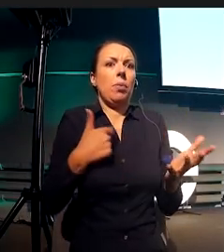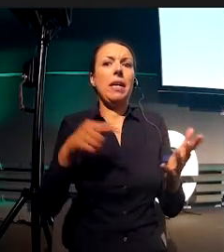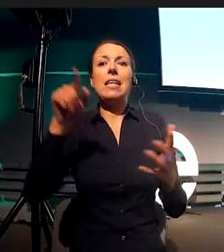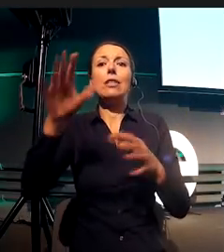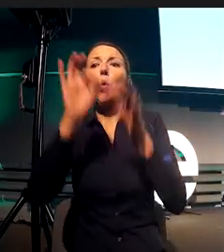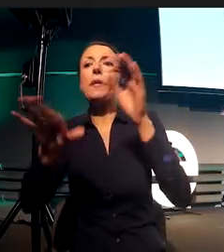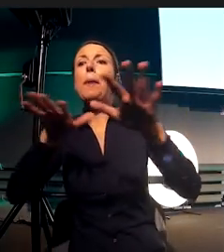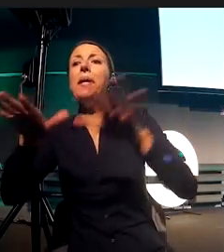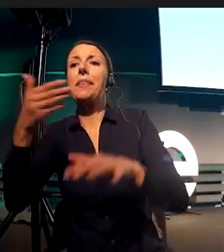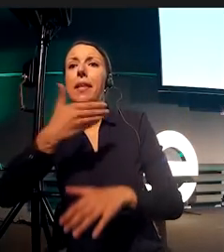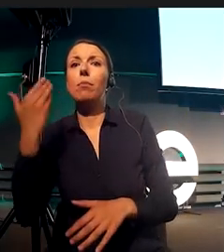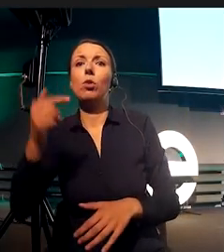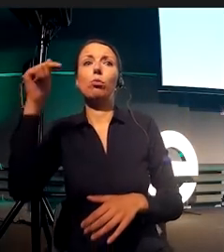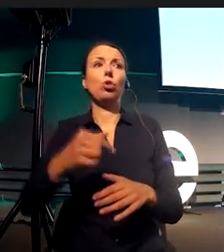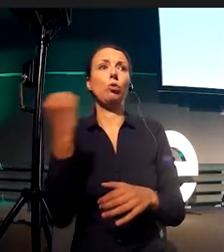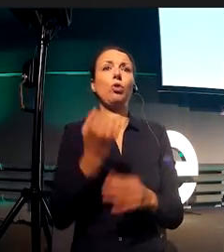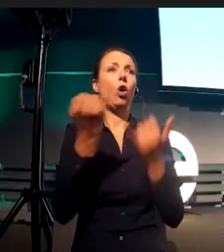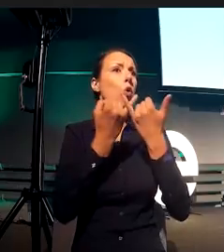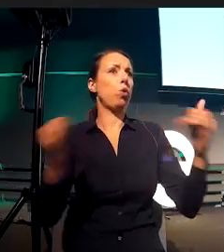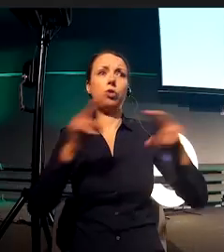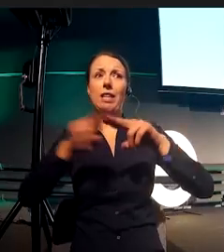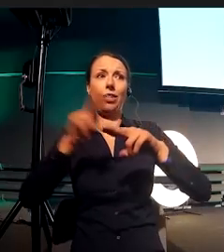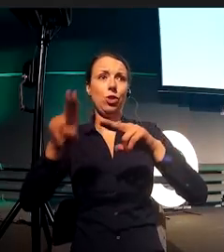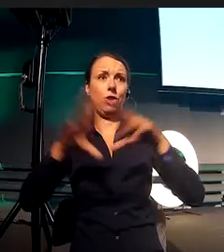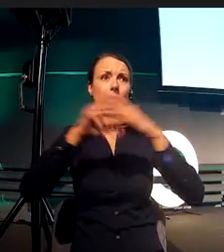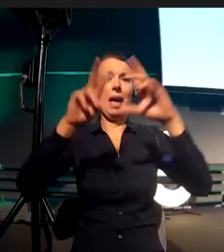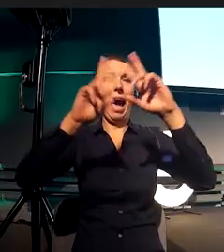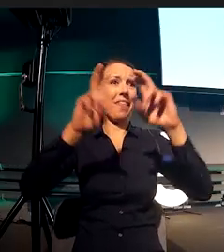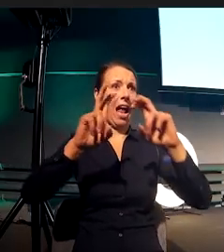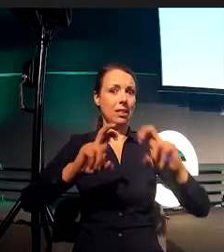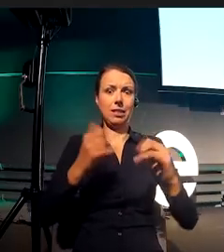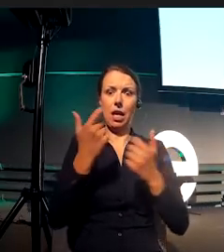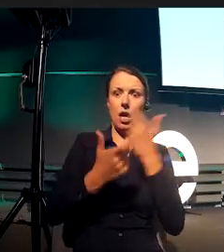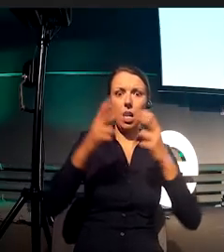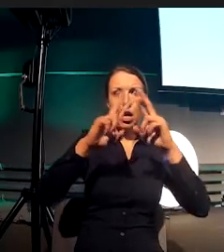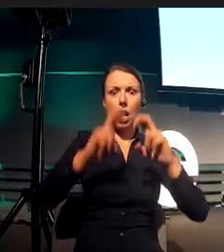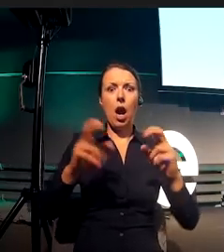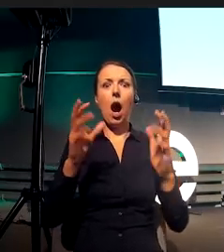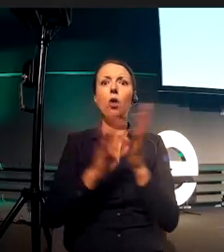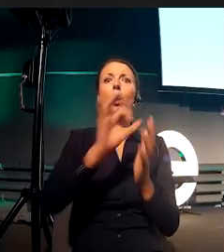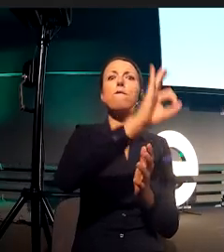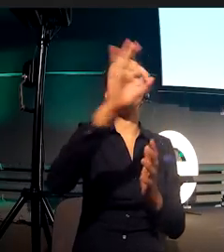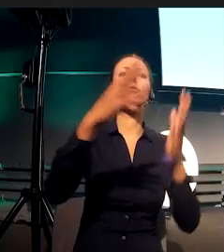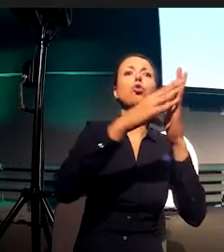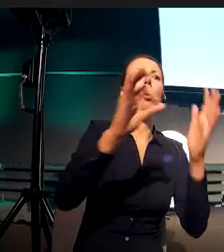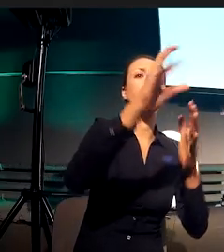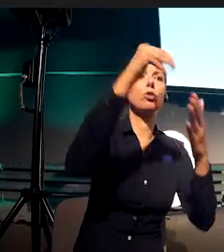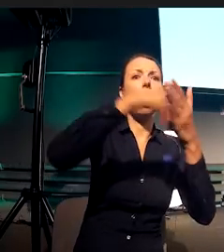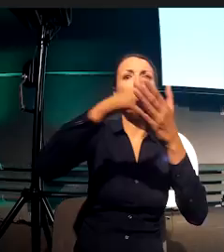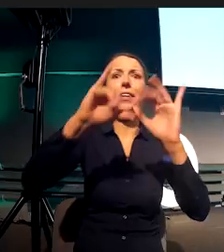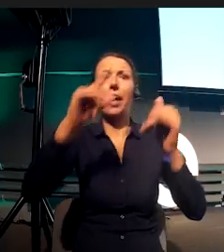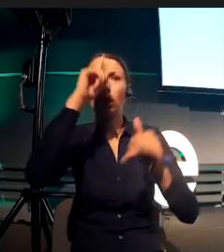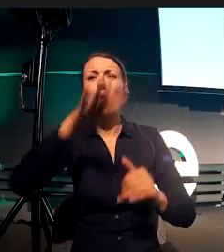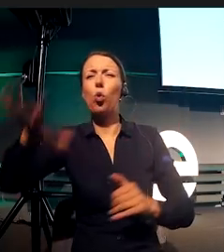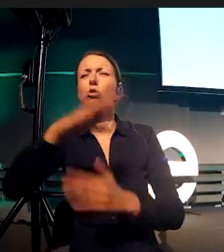Tableau. Here you could see a breakdown of different usage of one of the apps. And if a user is coming in the